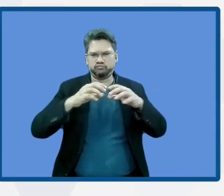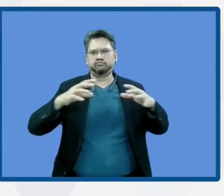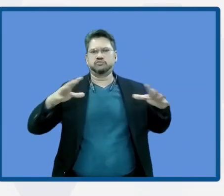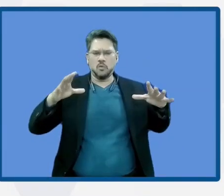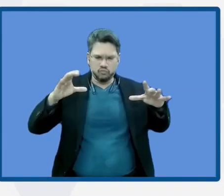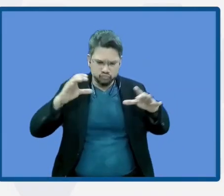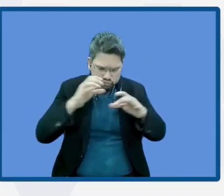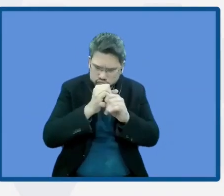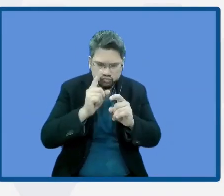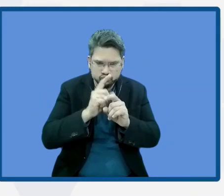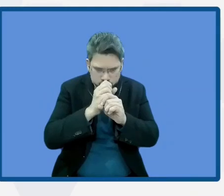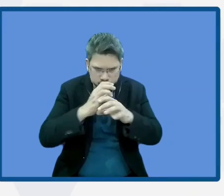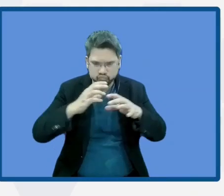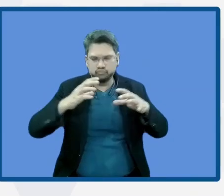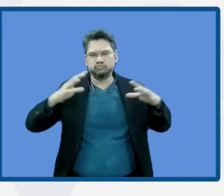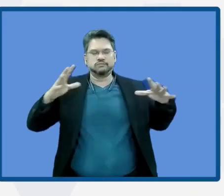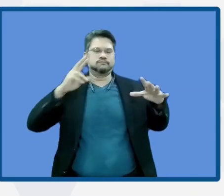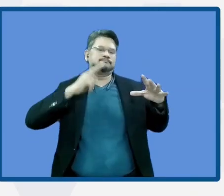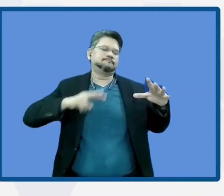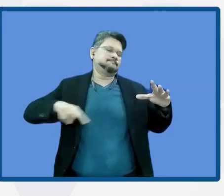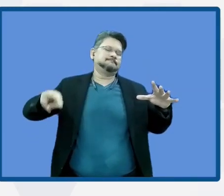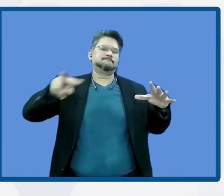the communities. Well, thank you very much.